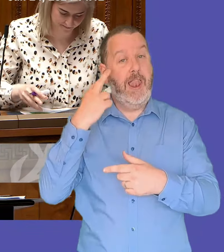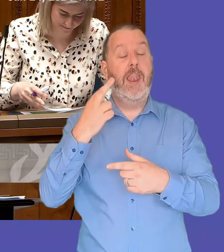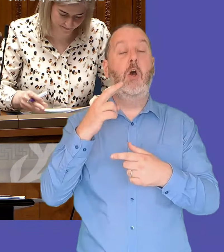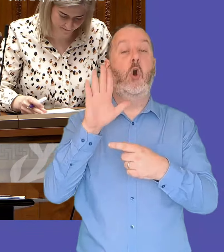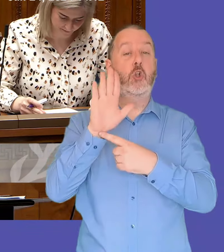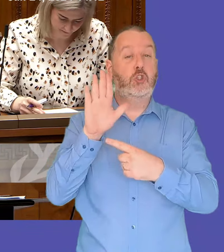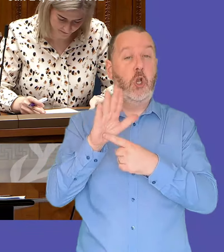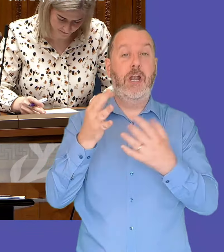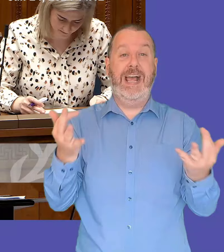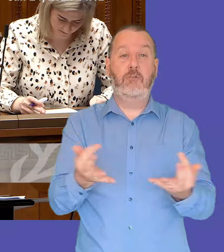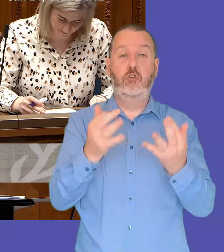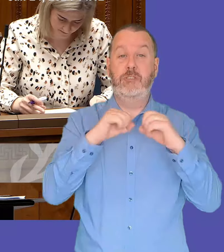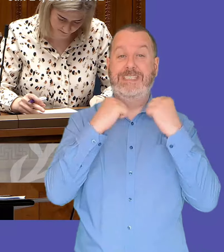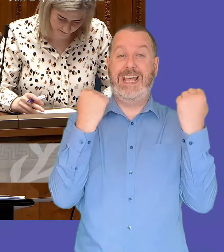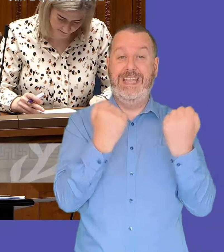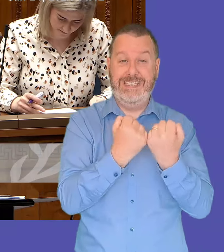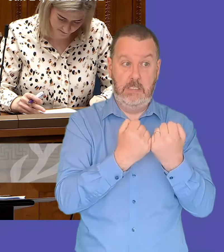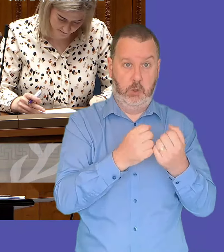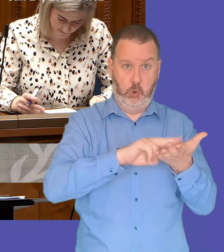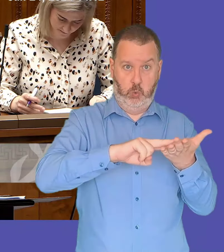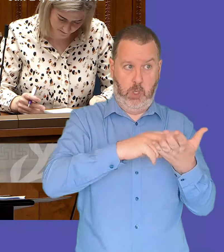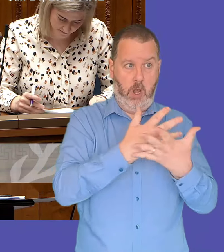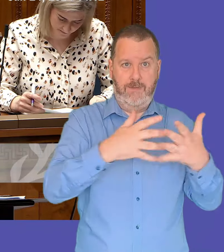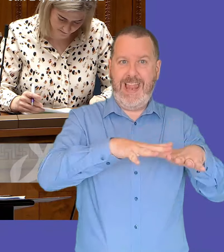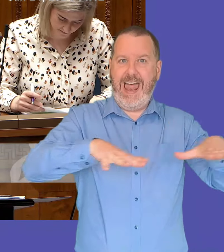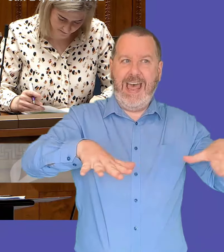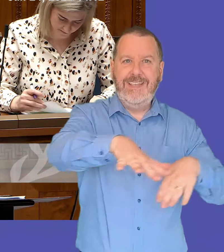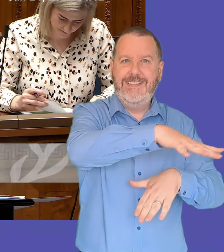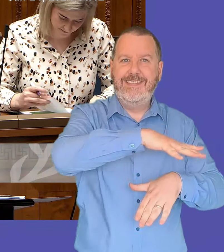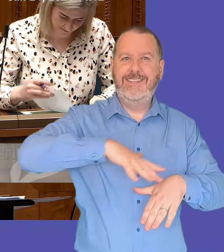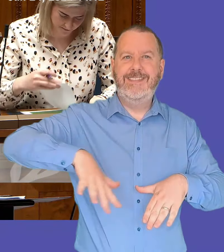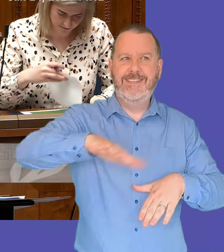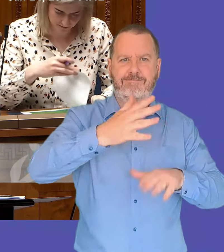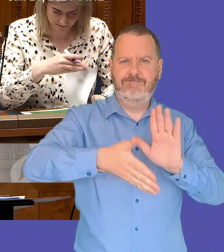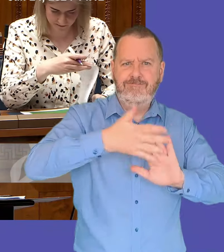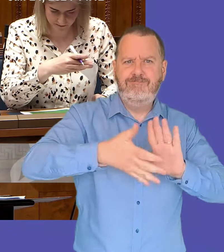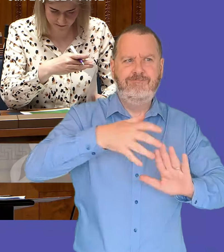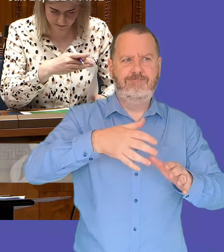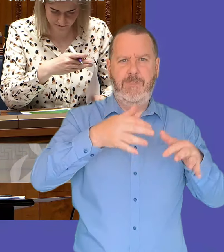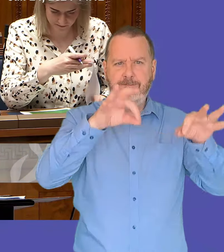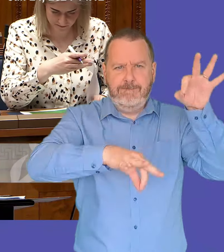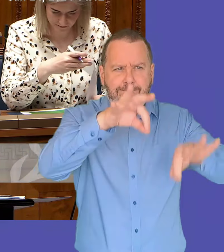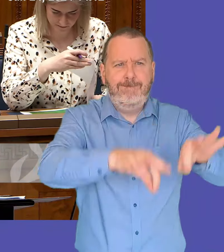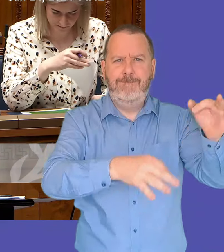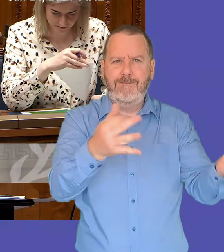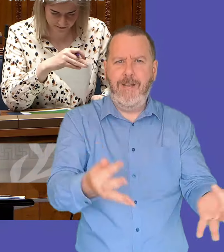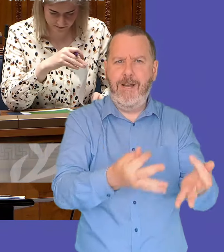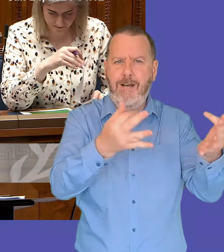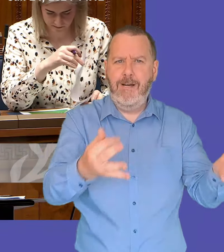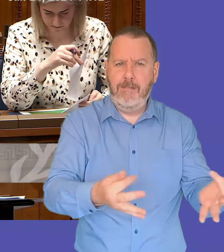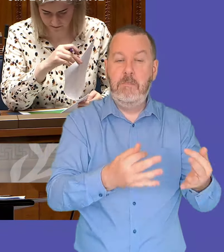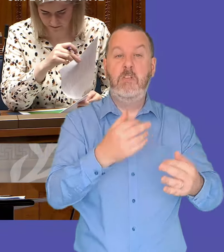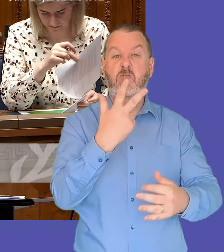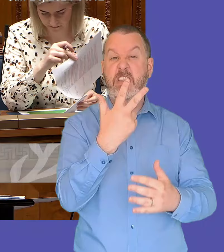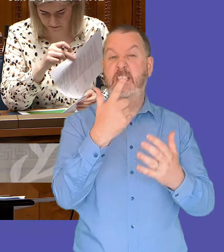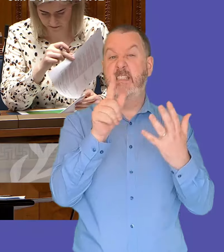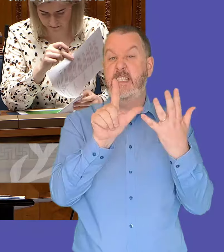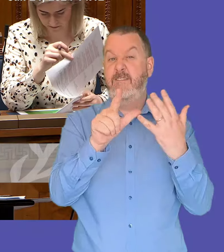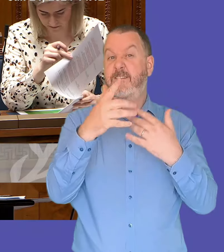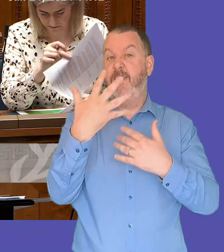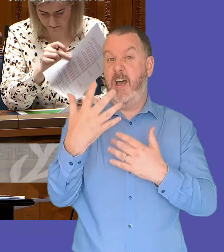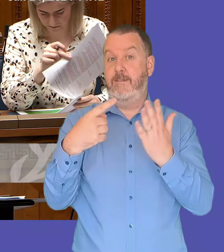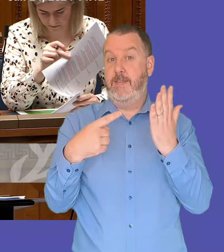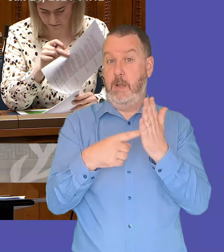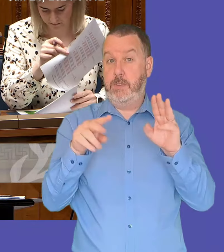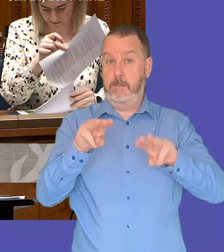brought a substantial area of the site back into use an estimate that their current business levels attract across approximately 375